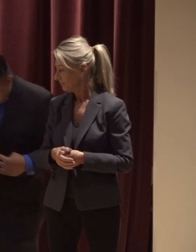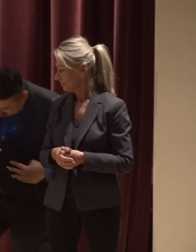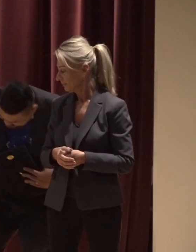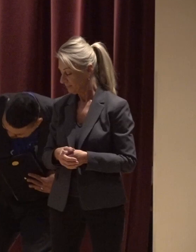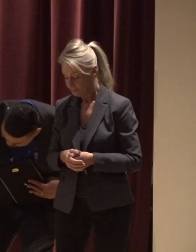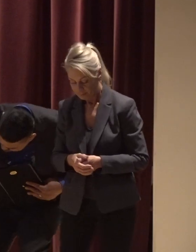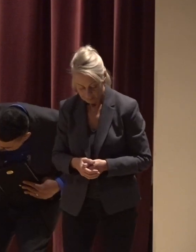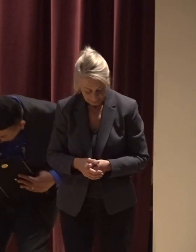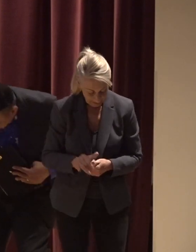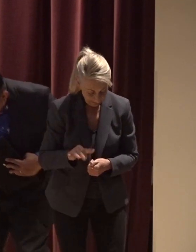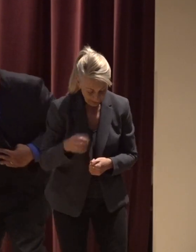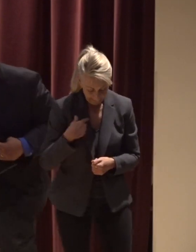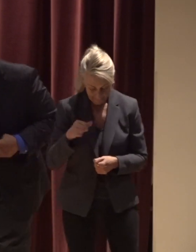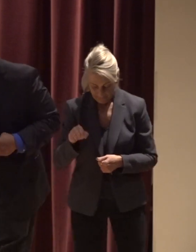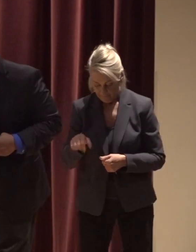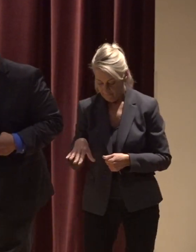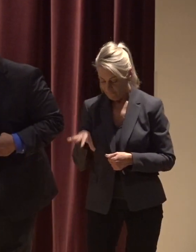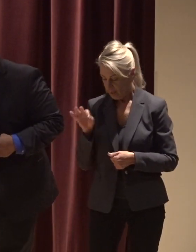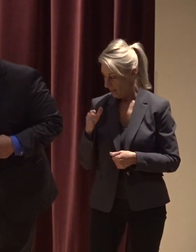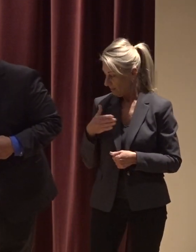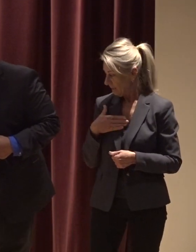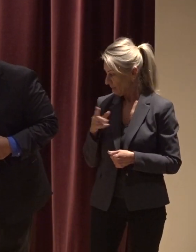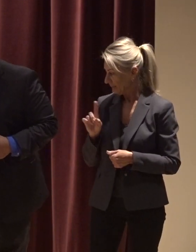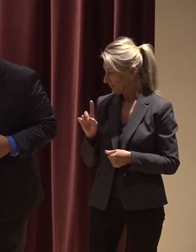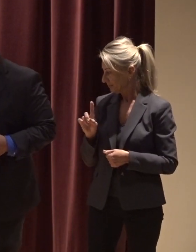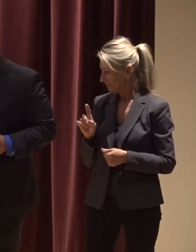If I can find my word